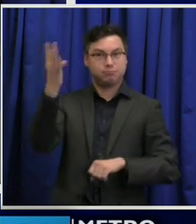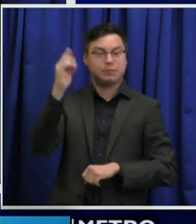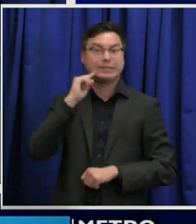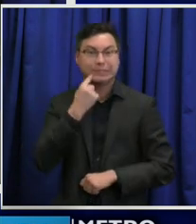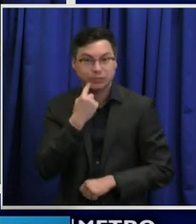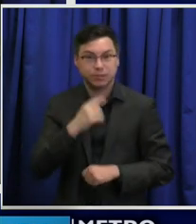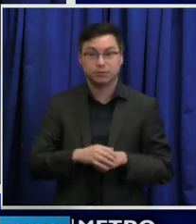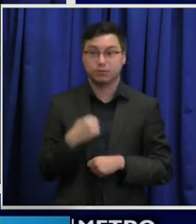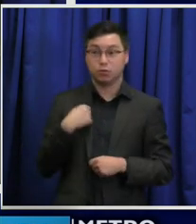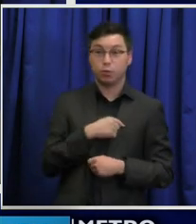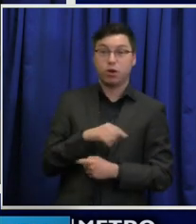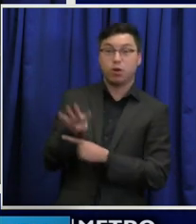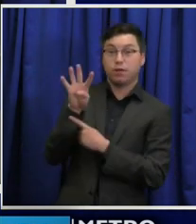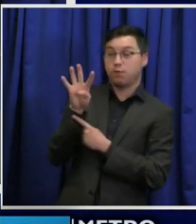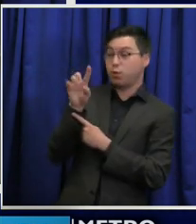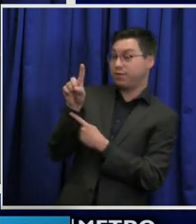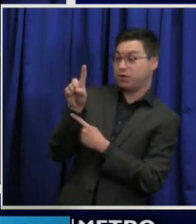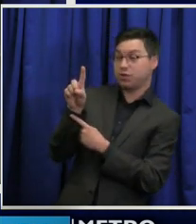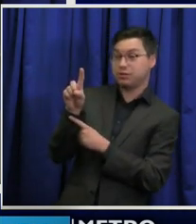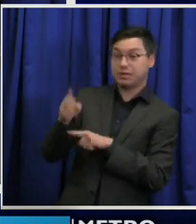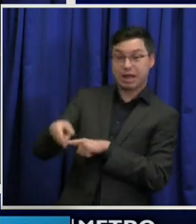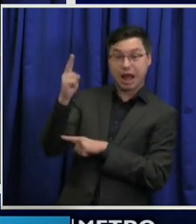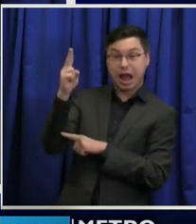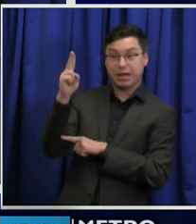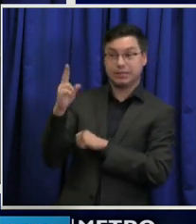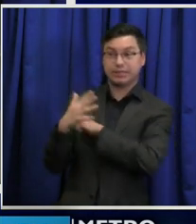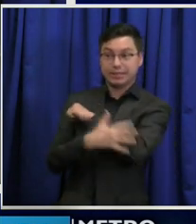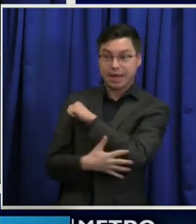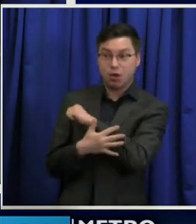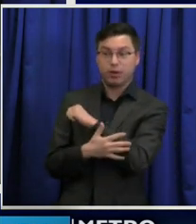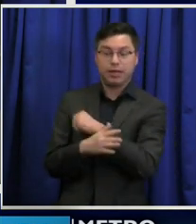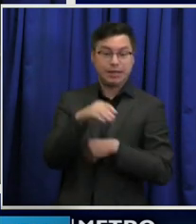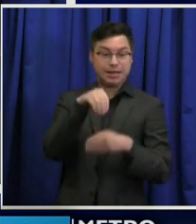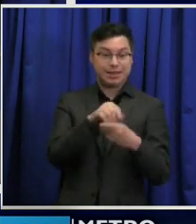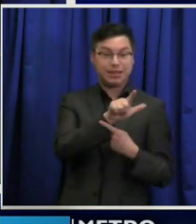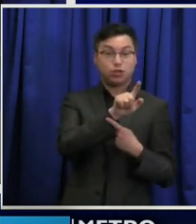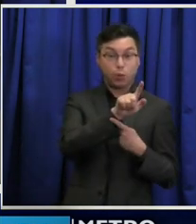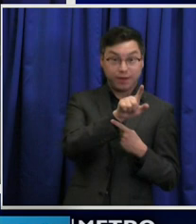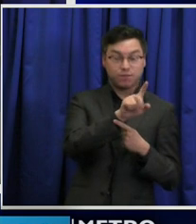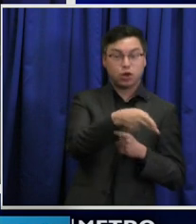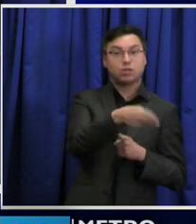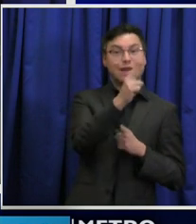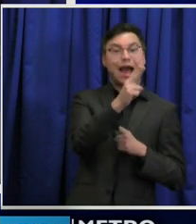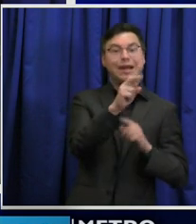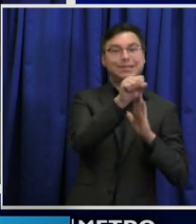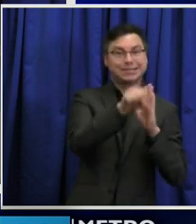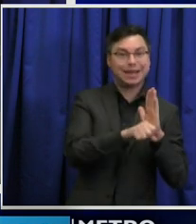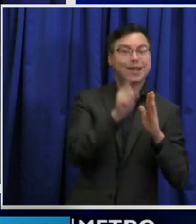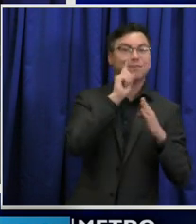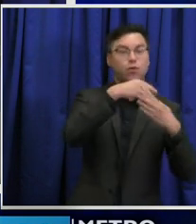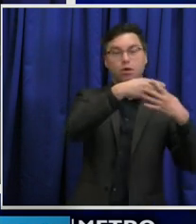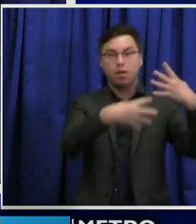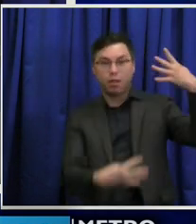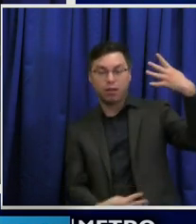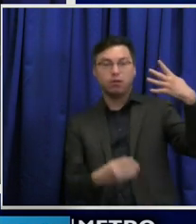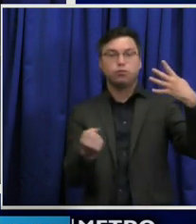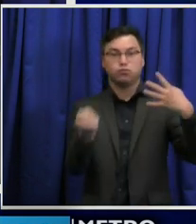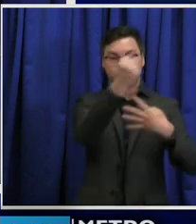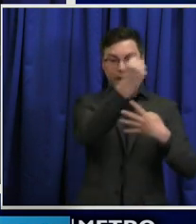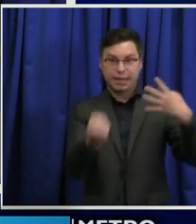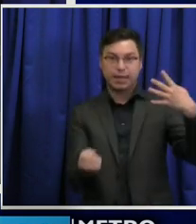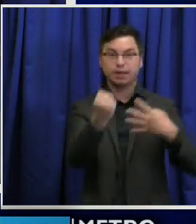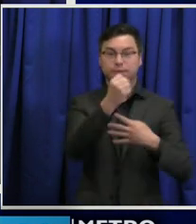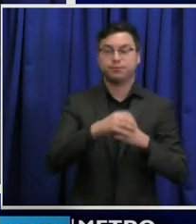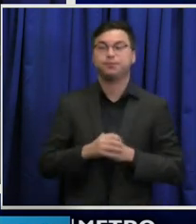is the 41st highest county in the 21st highest state. The highest counties in Tennessee have rates